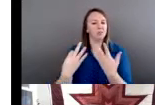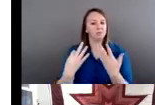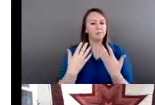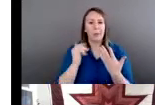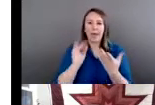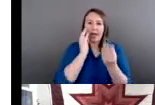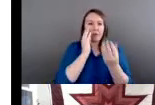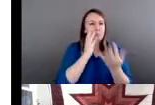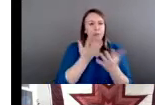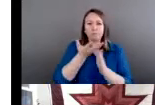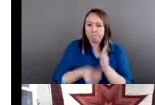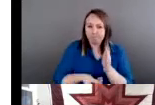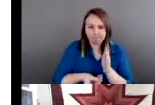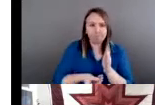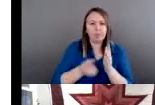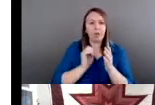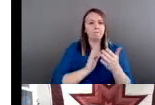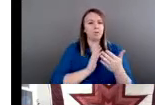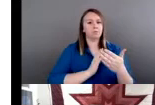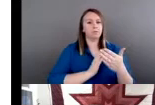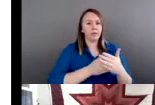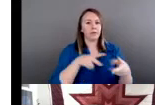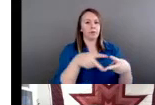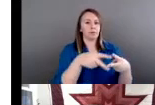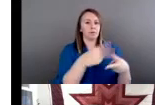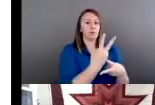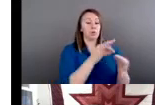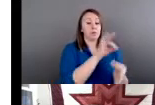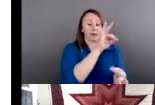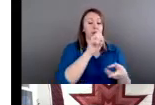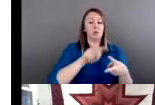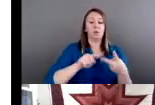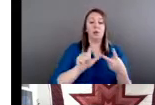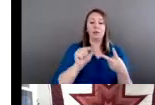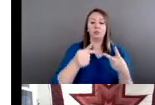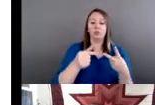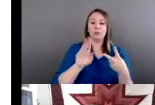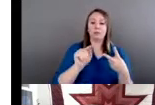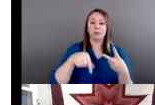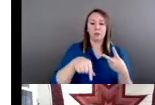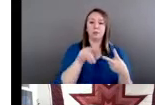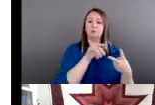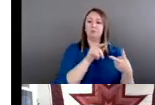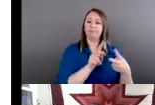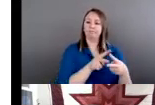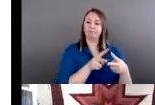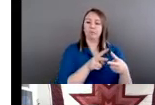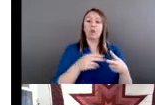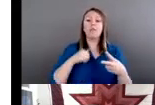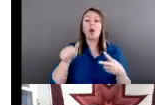perpetrated against our two spirit relatives. We have some smaller studies that look at these issues.